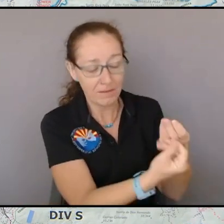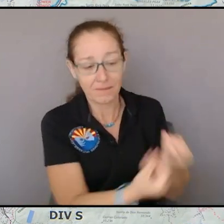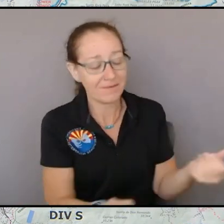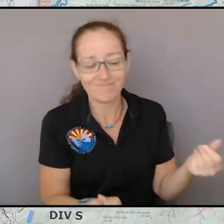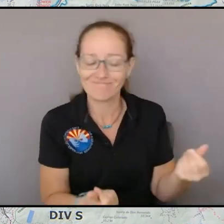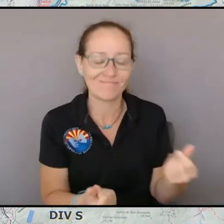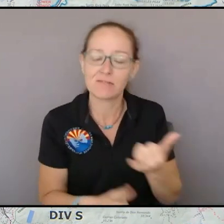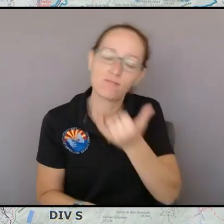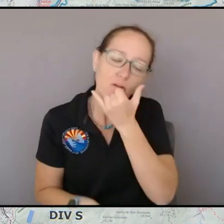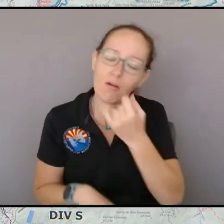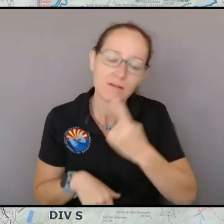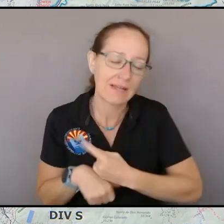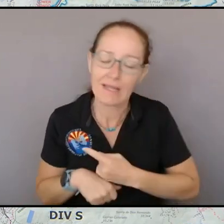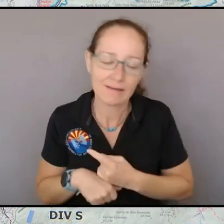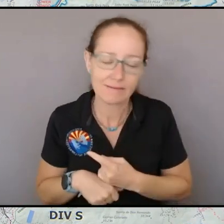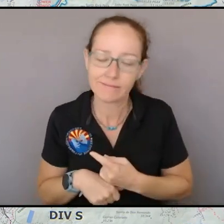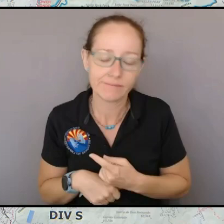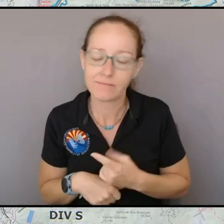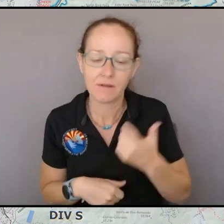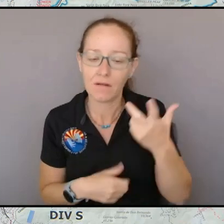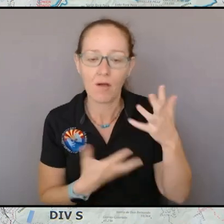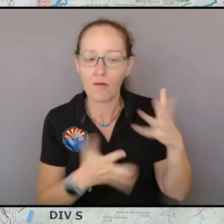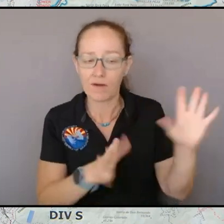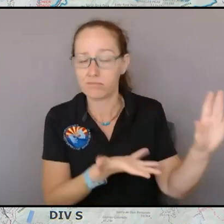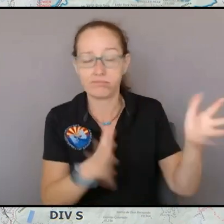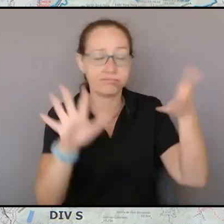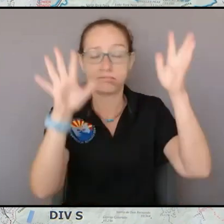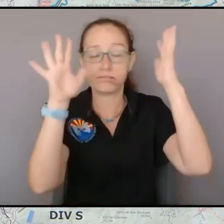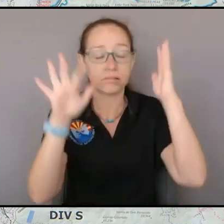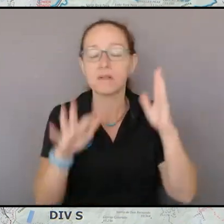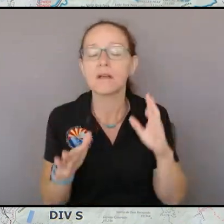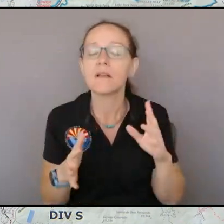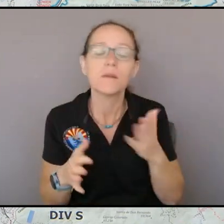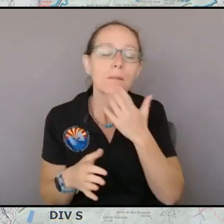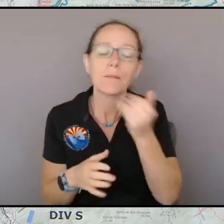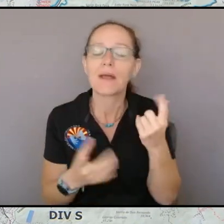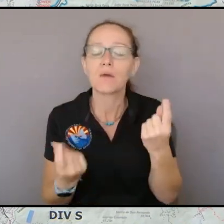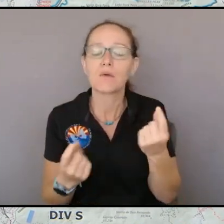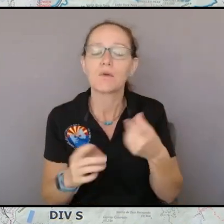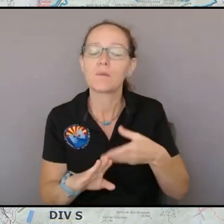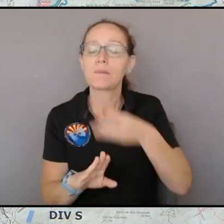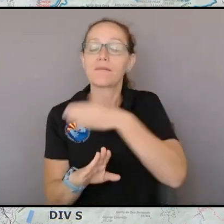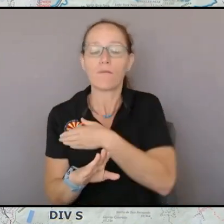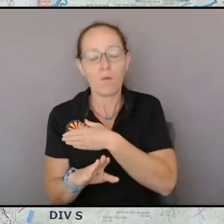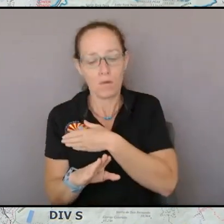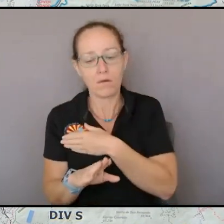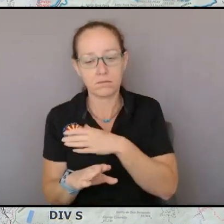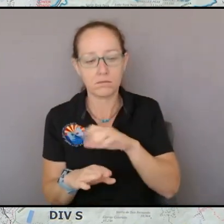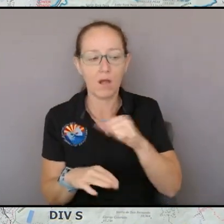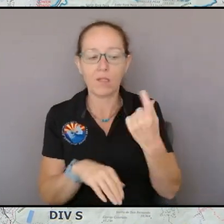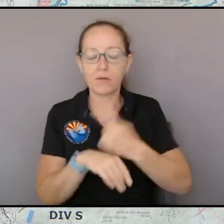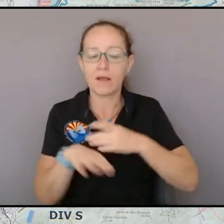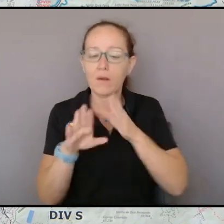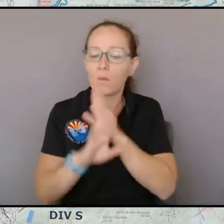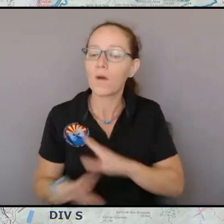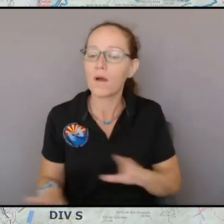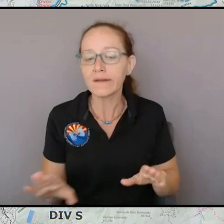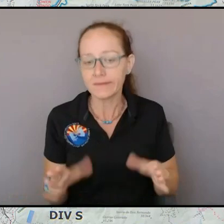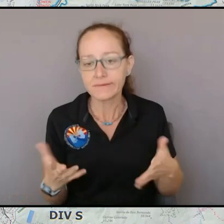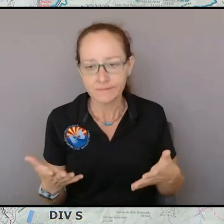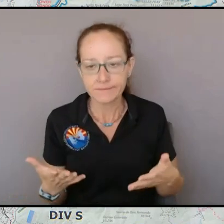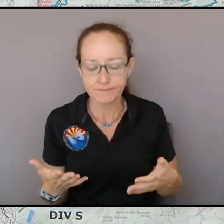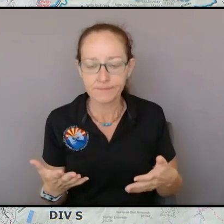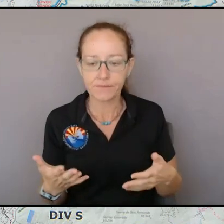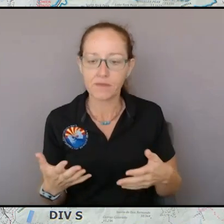is before that condition occurs so what all that does together is it leaves you some choices and it leaves you with choices that are